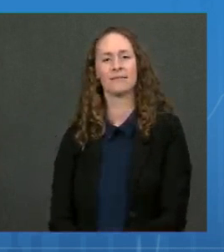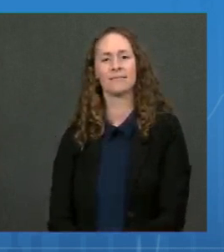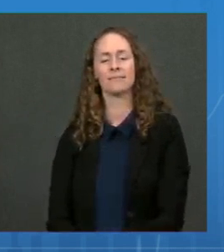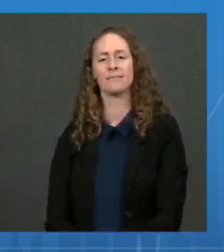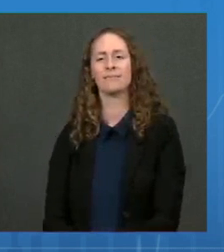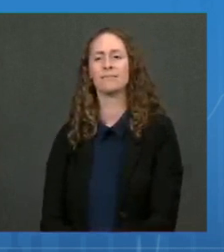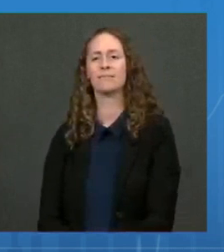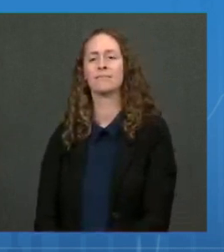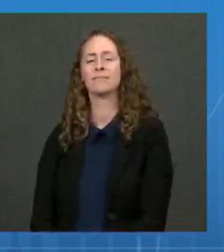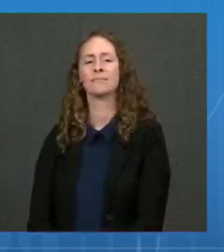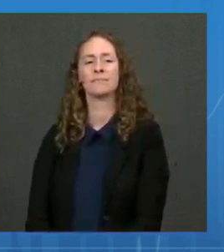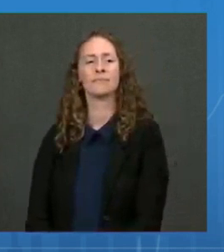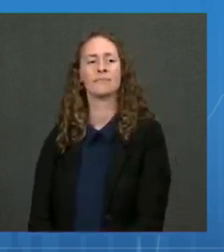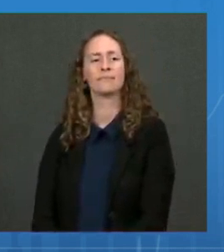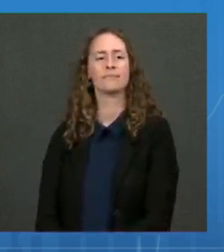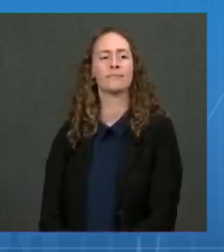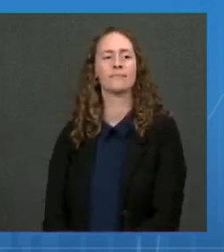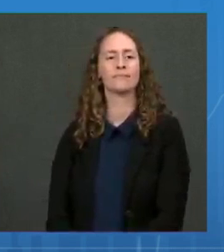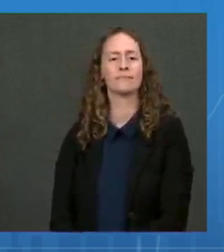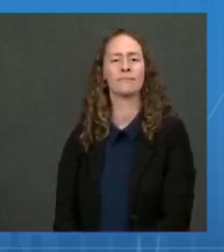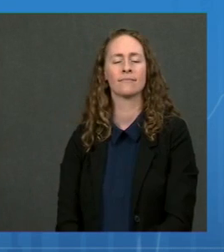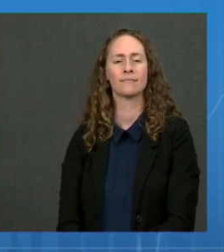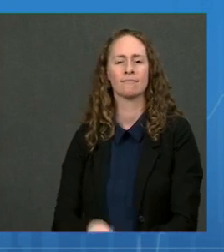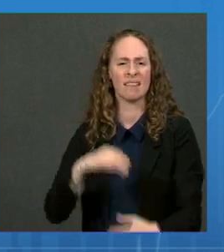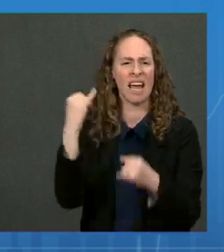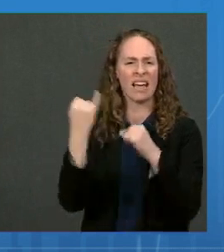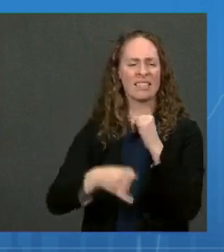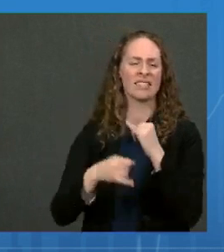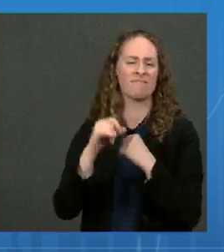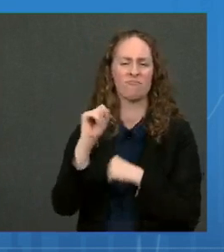Kevin. Last question. Let's go to Meg Tyrell at CNBC.